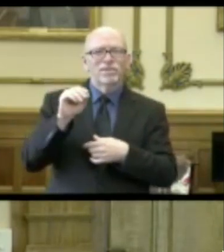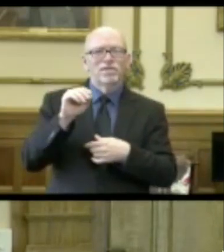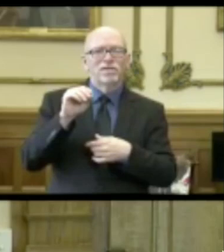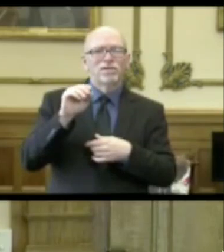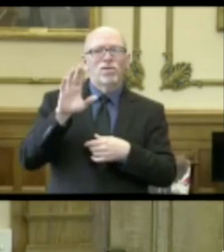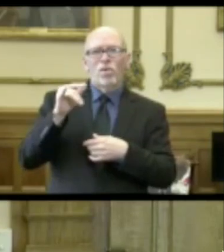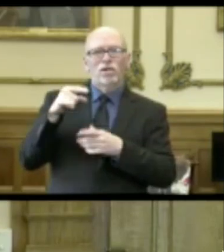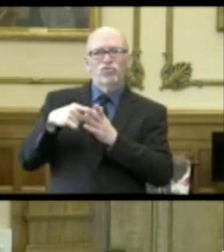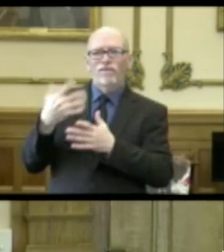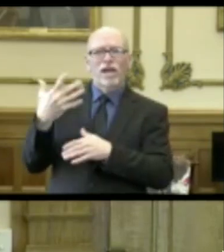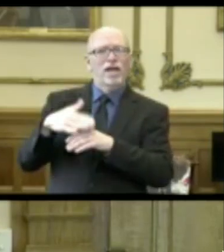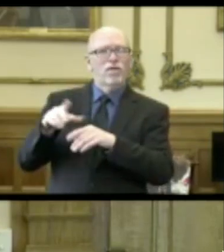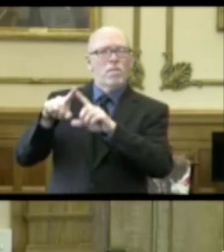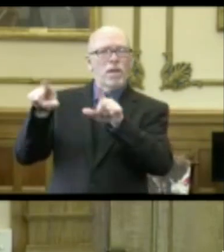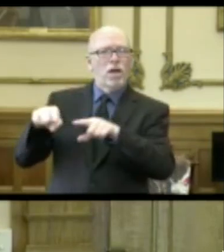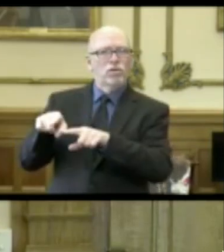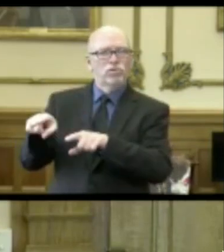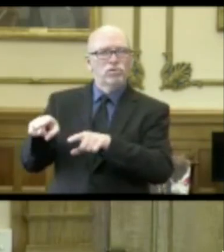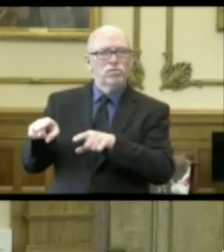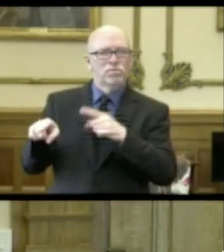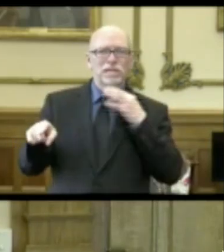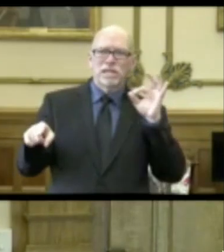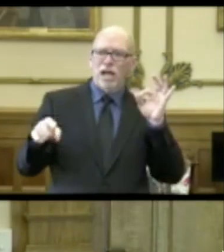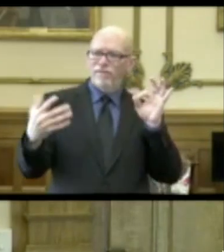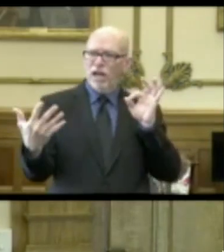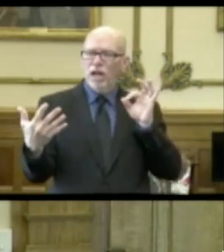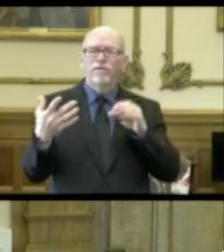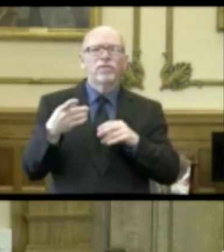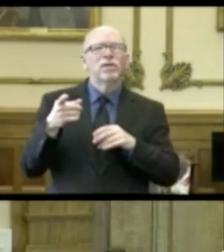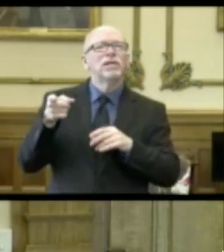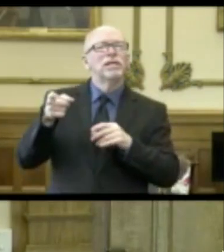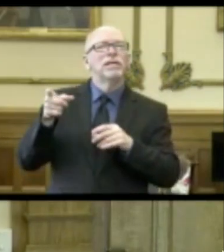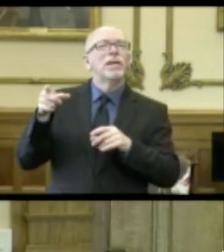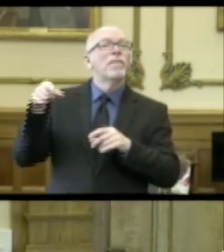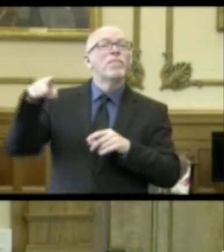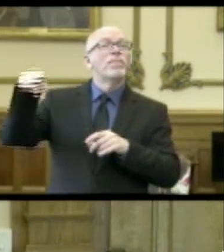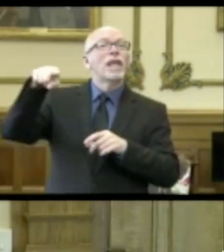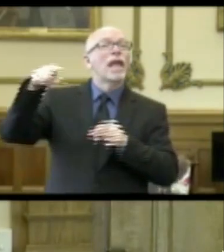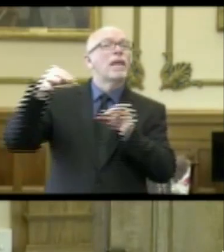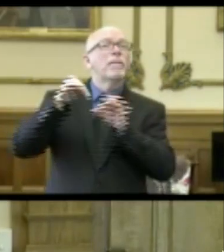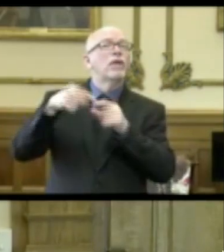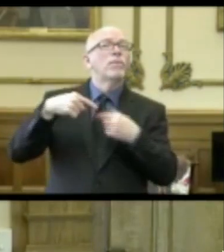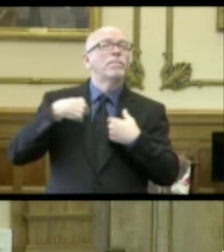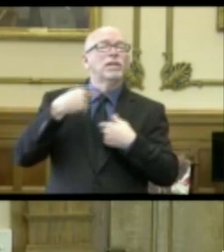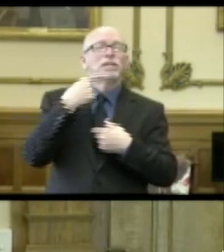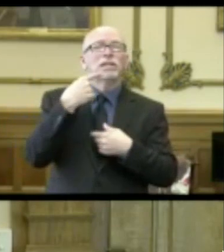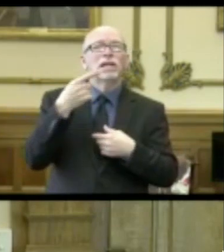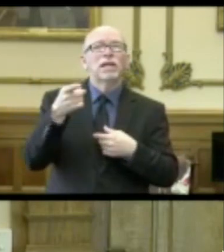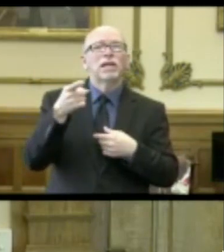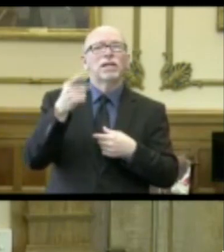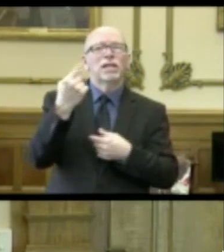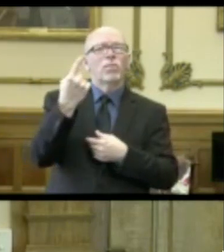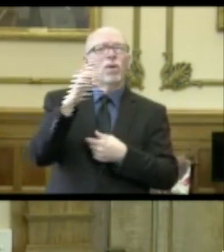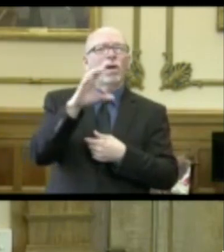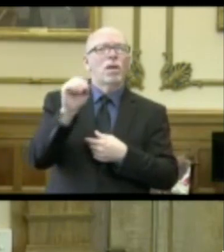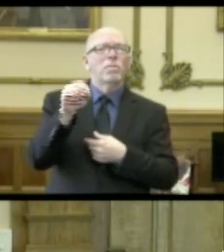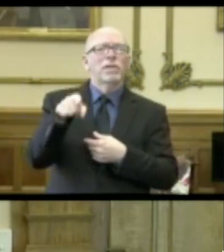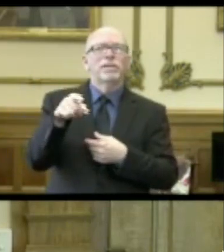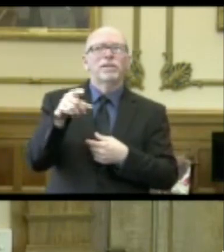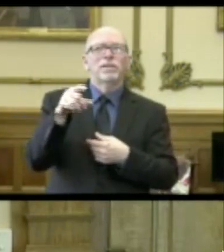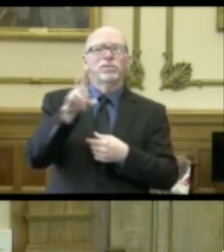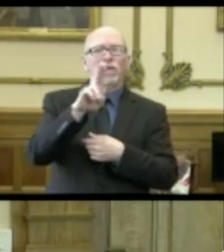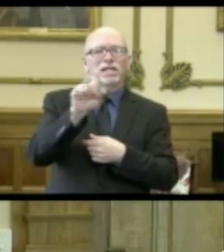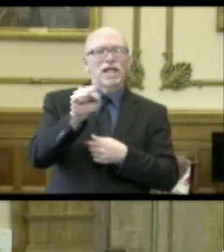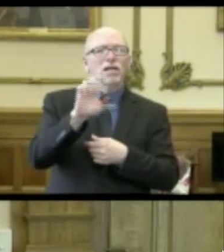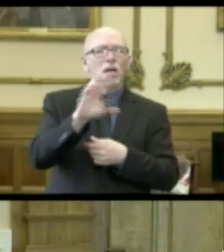on the monitor. They explained to me that it is a company, a United